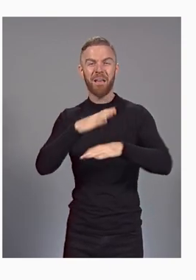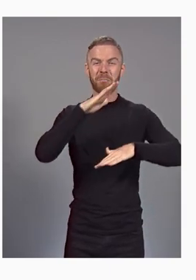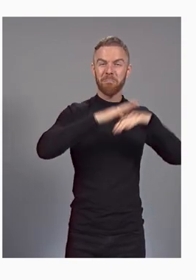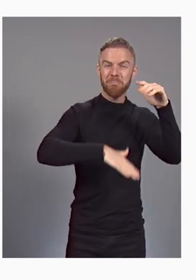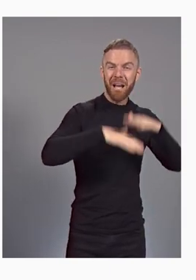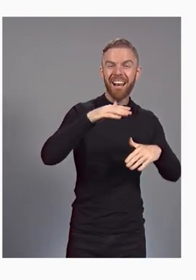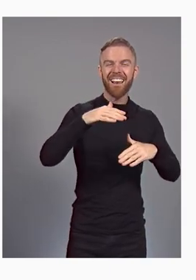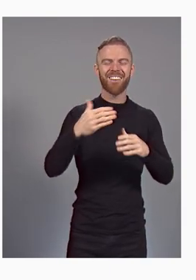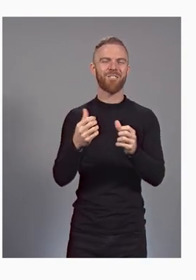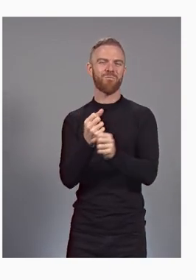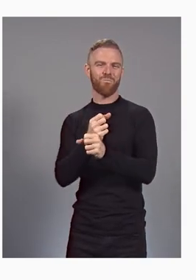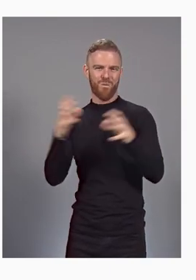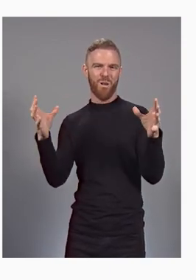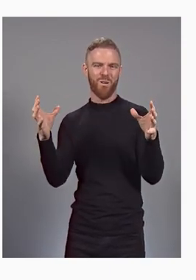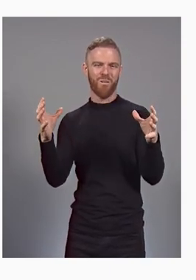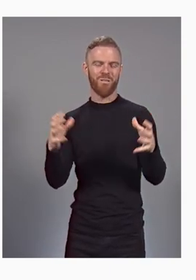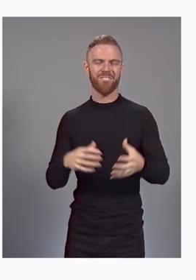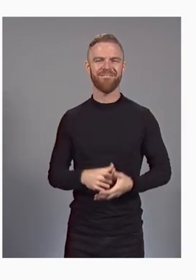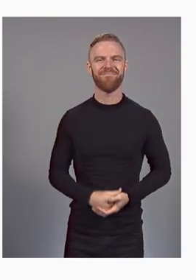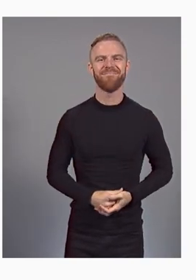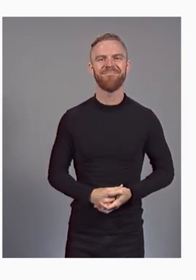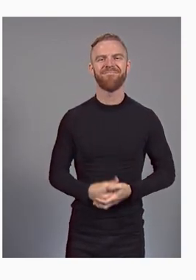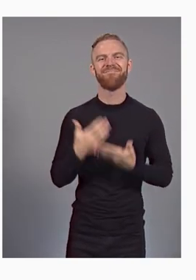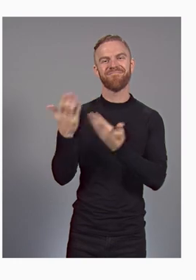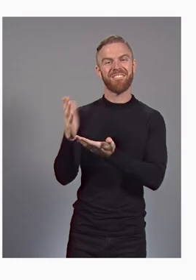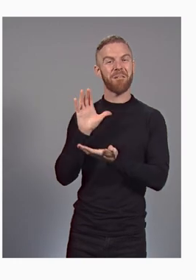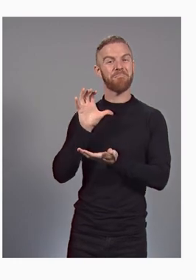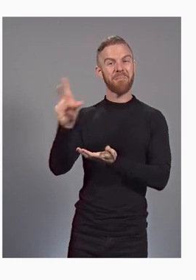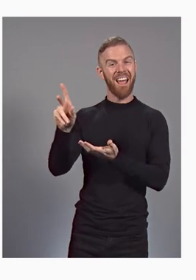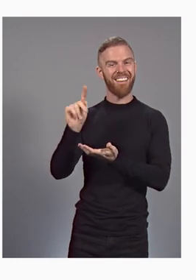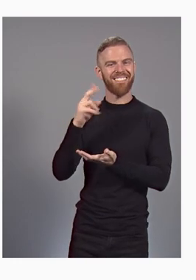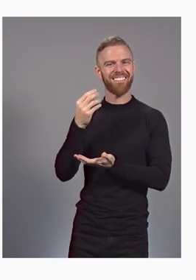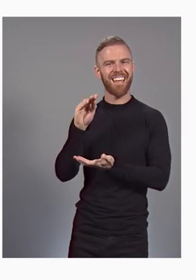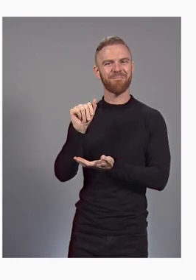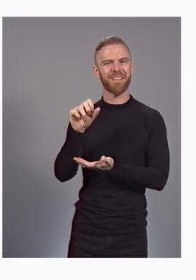create, build, and grow together. Back to you, Thomas.